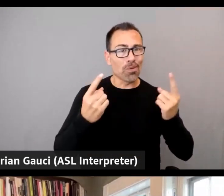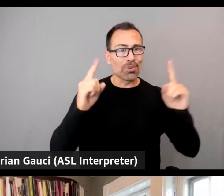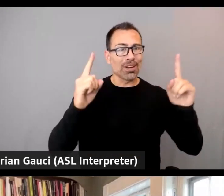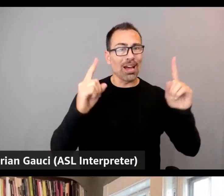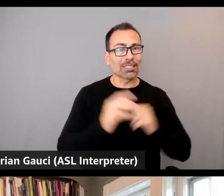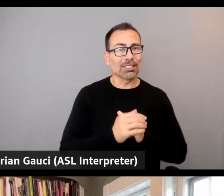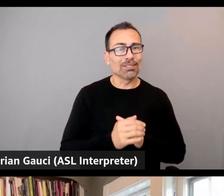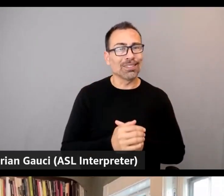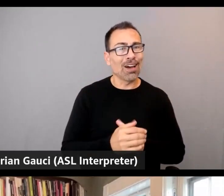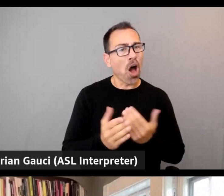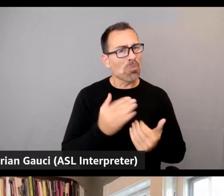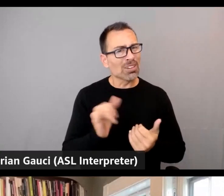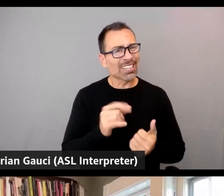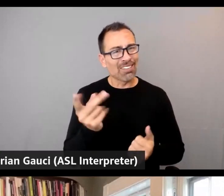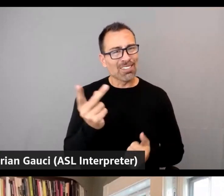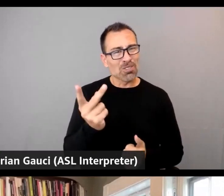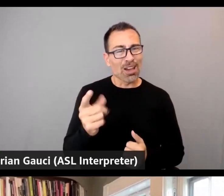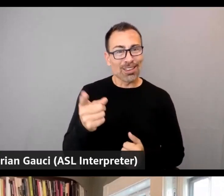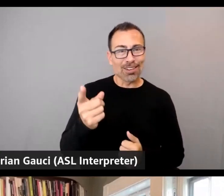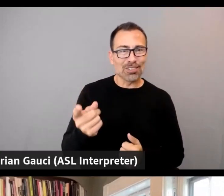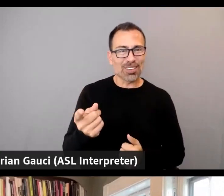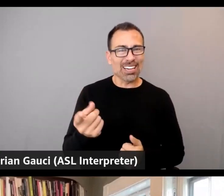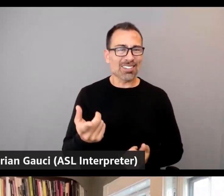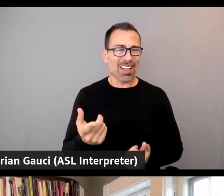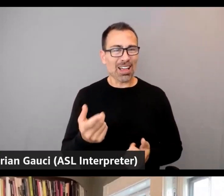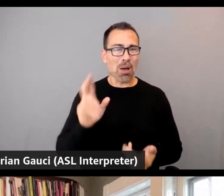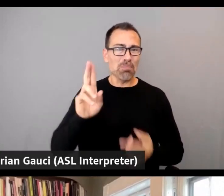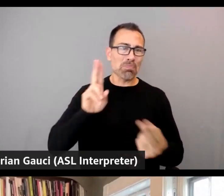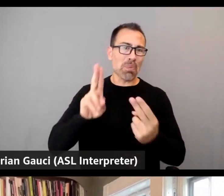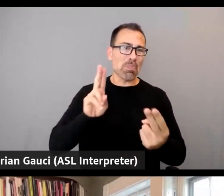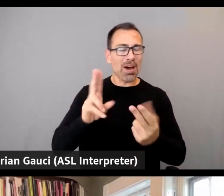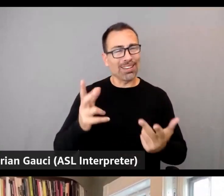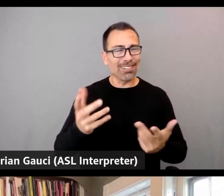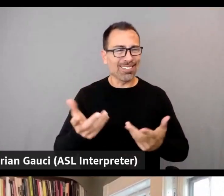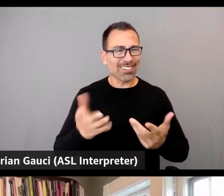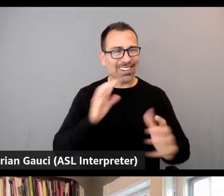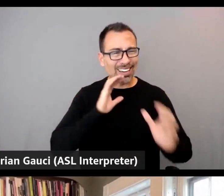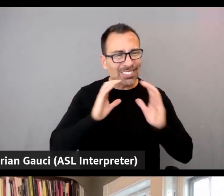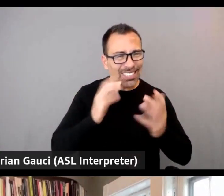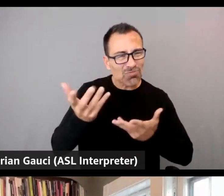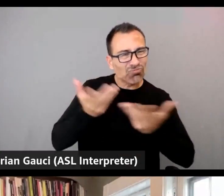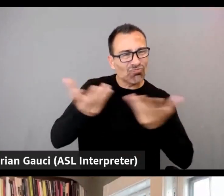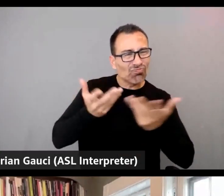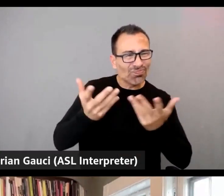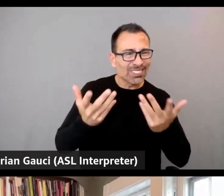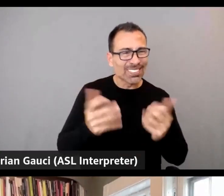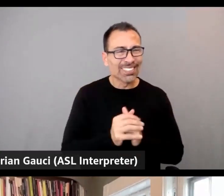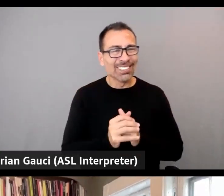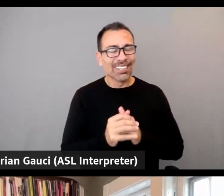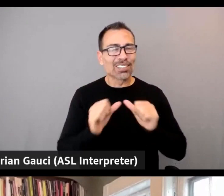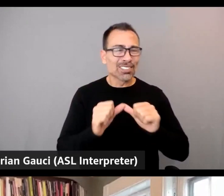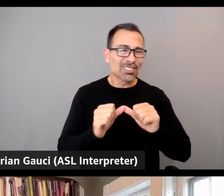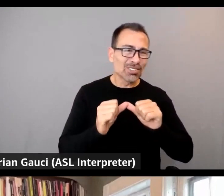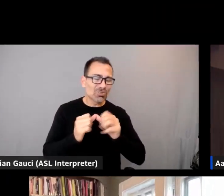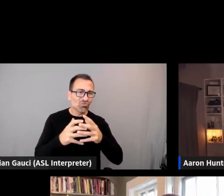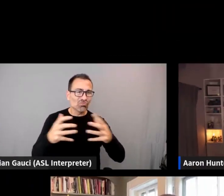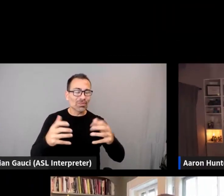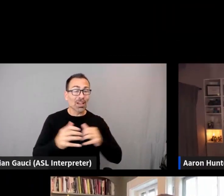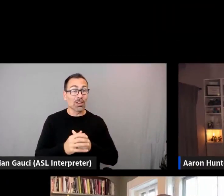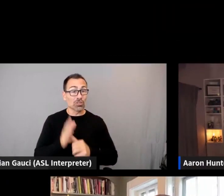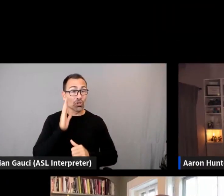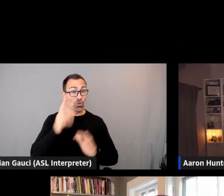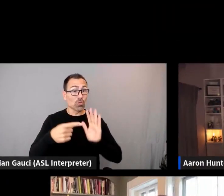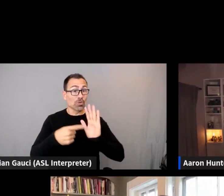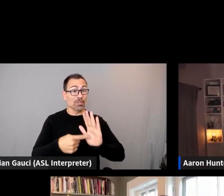like you both. You're bantering. Right. You're having a conversation. You're building off each other. And that's what Doug is going to show in a bit with